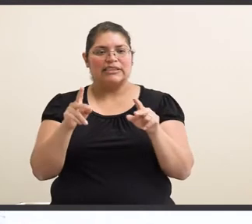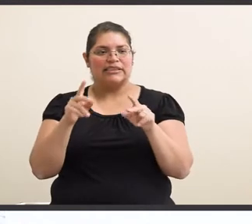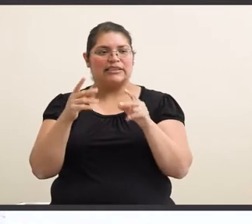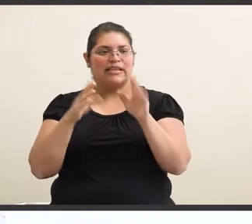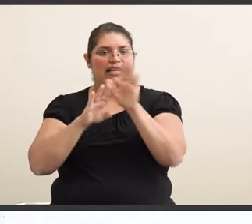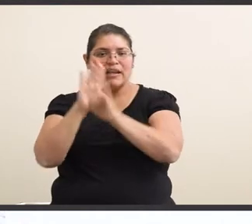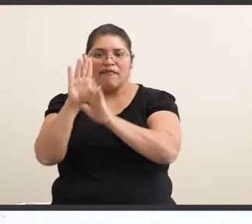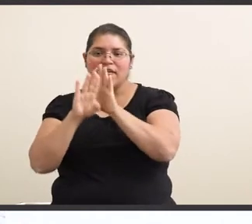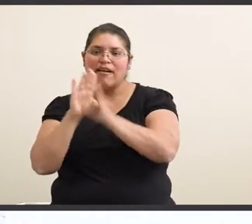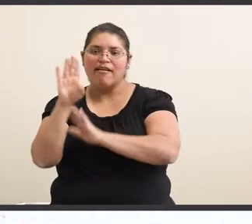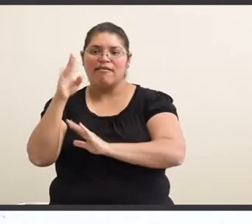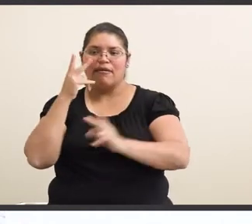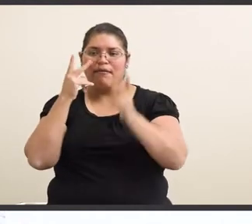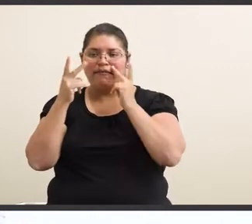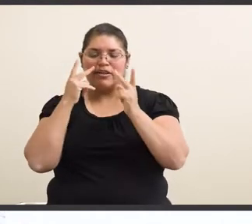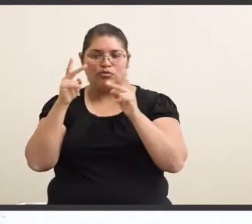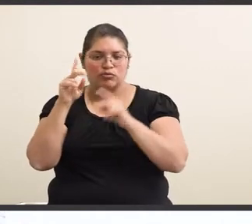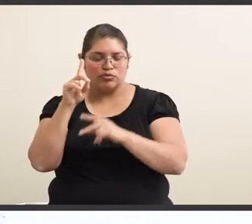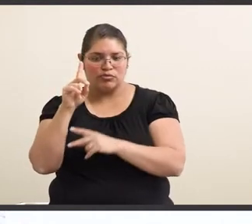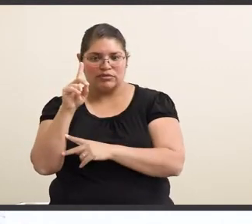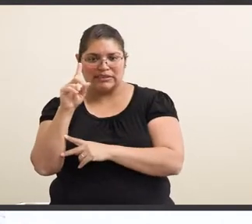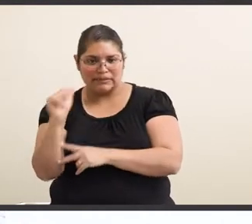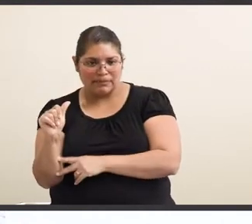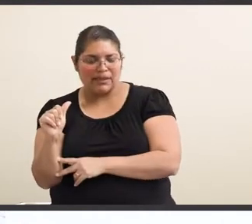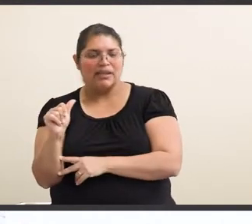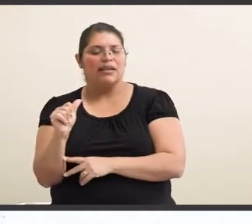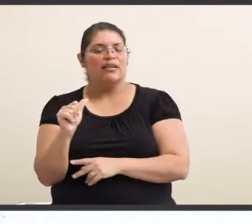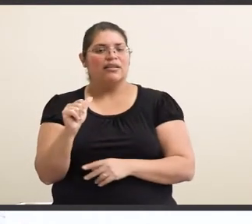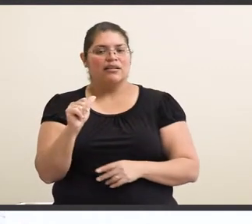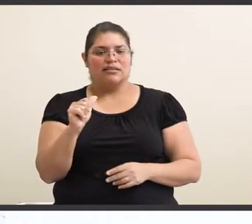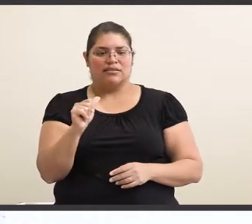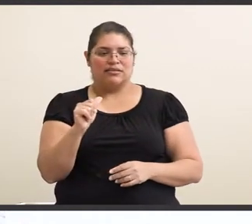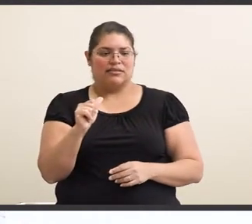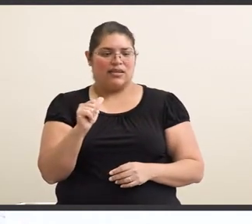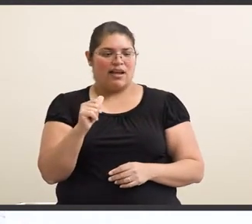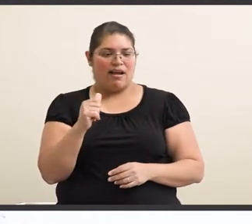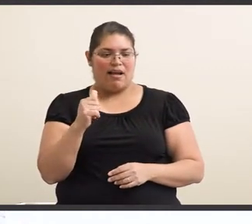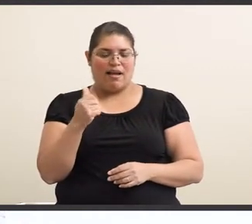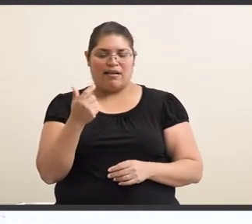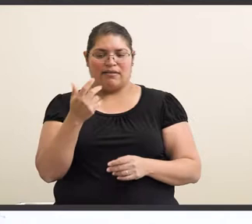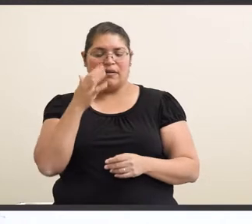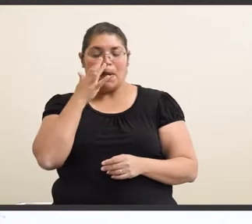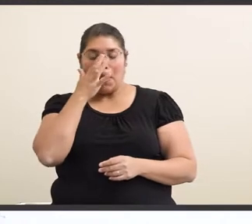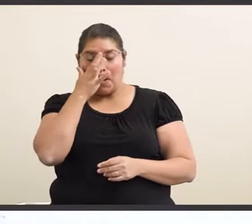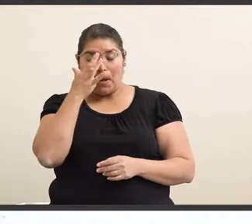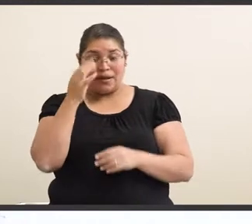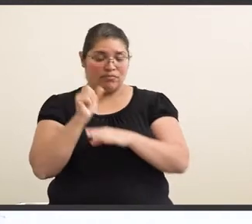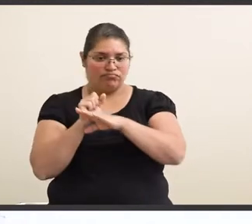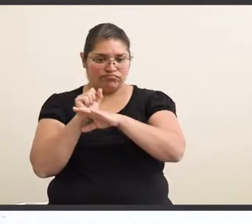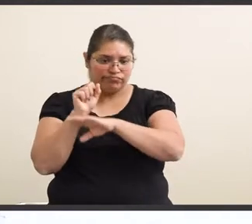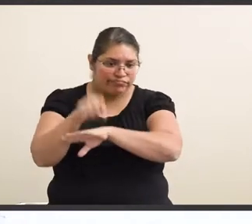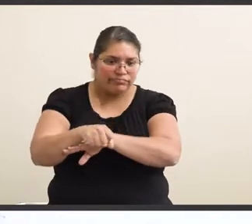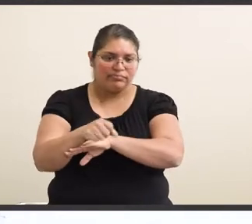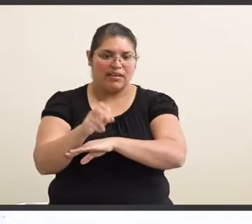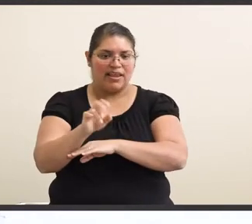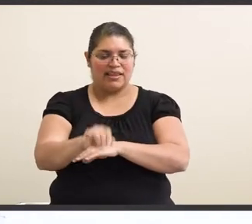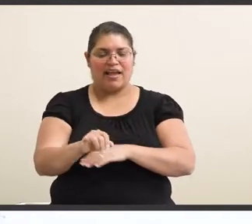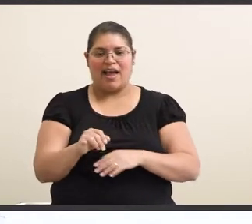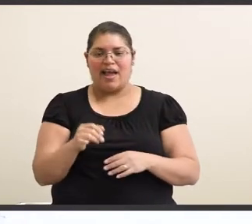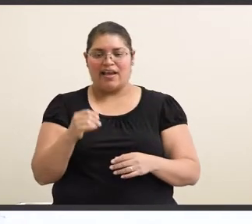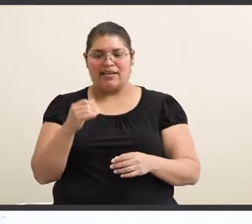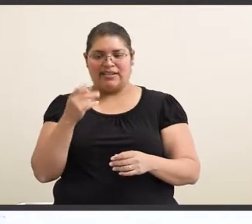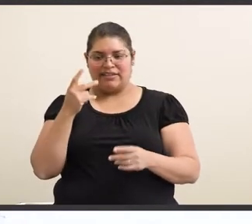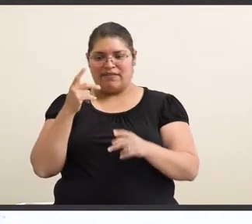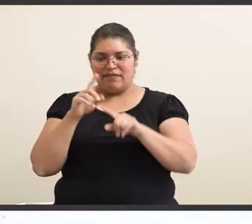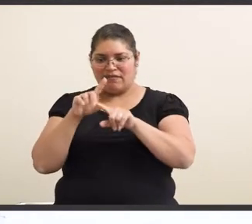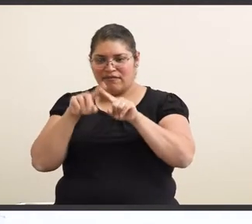developing visual disabilities and, uh, just, uh, overcoming that and finding, uh, different